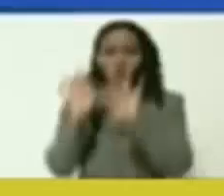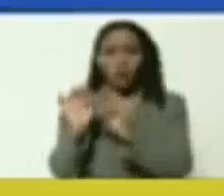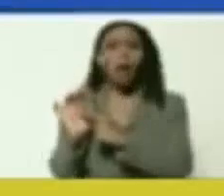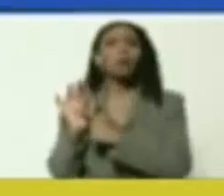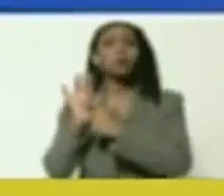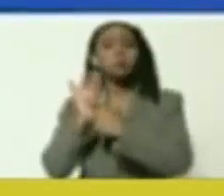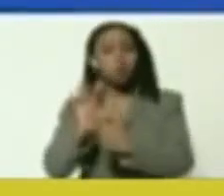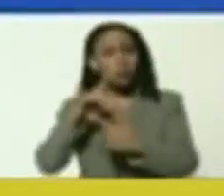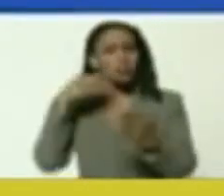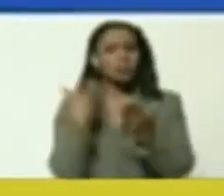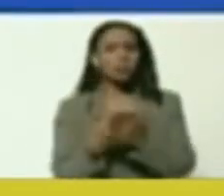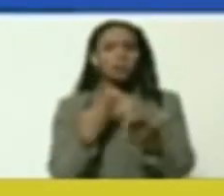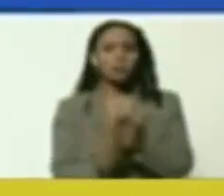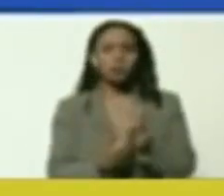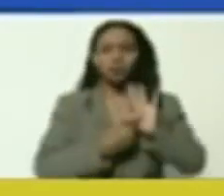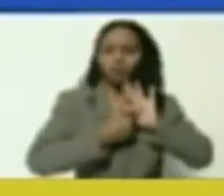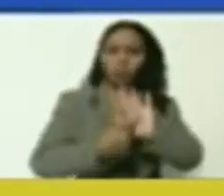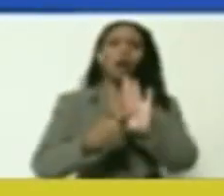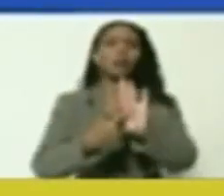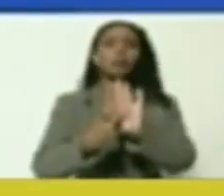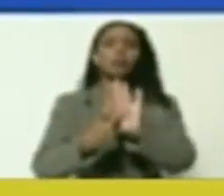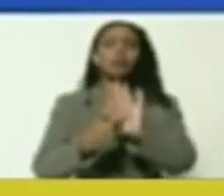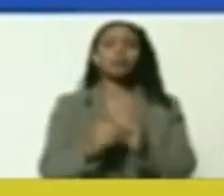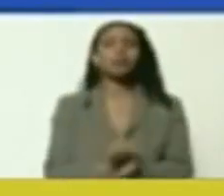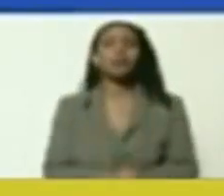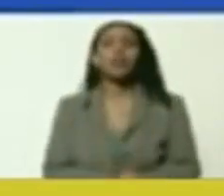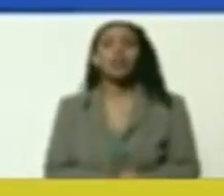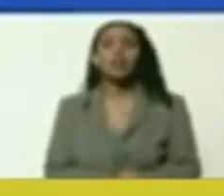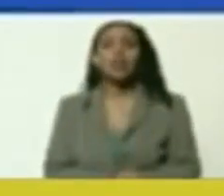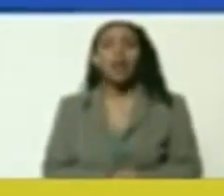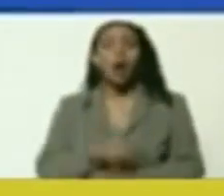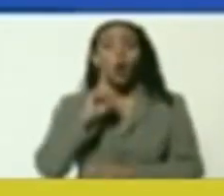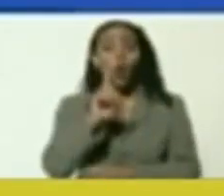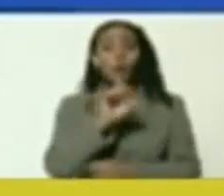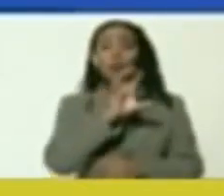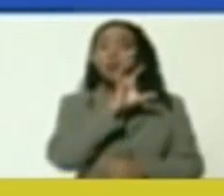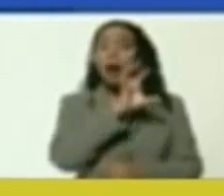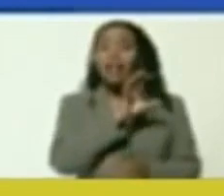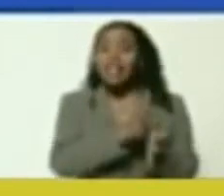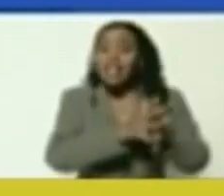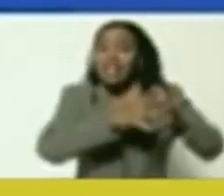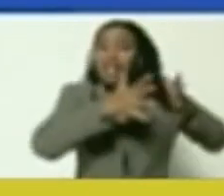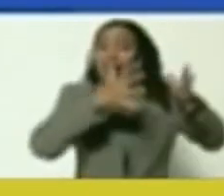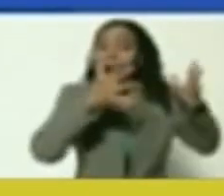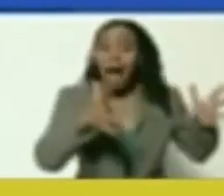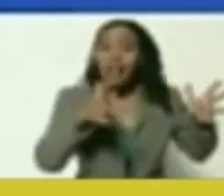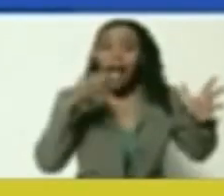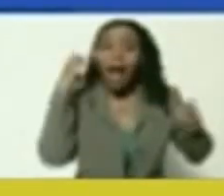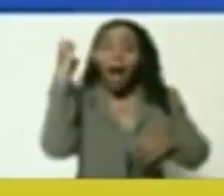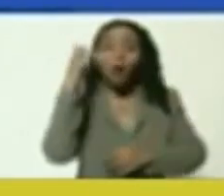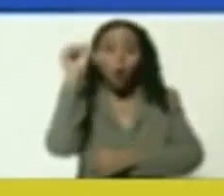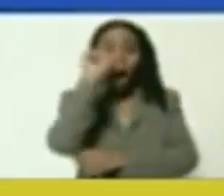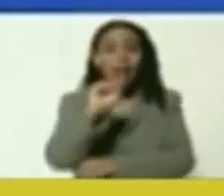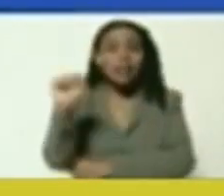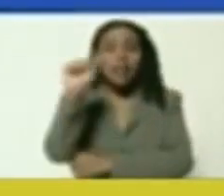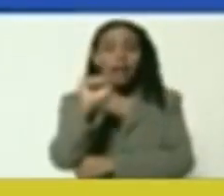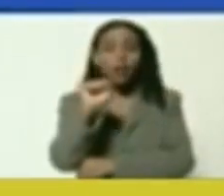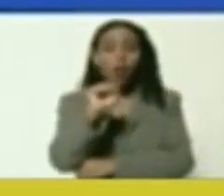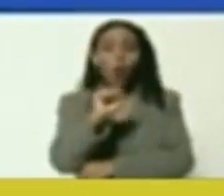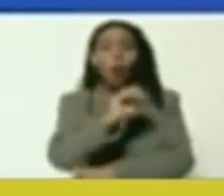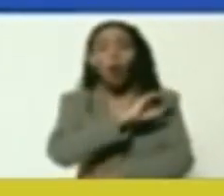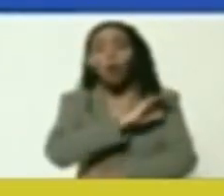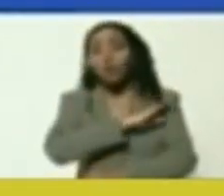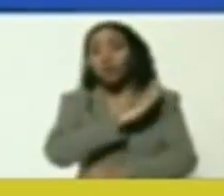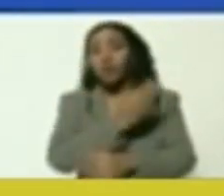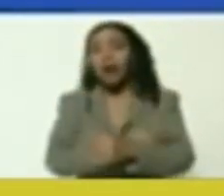as a model, as an exemplar, relationship, between, a giant, Eurasian, Eurasian